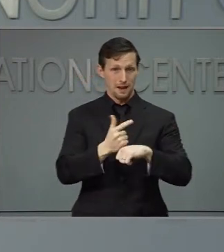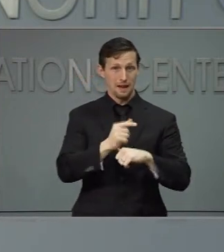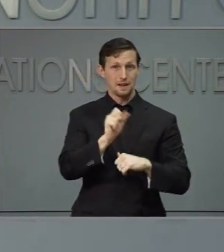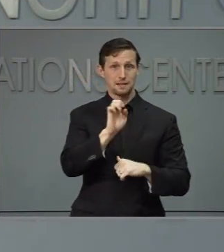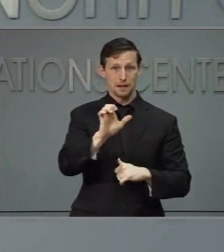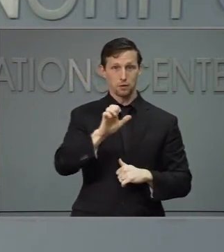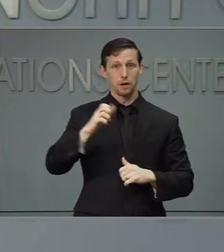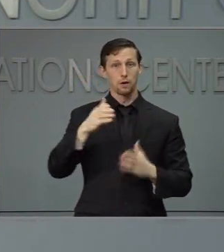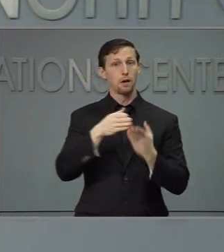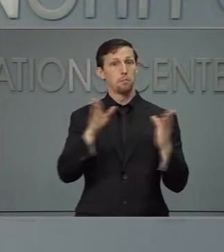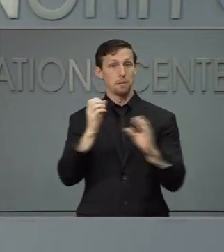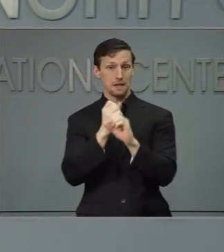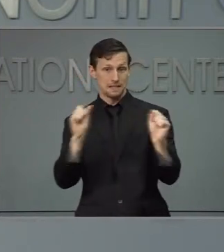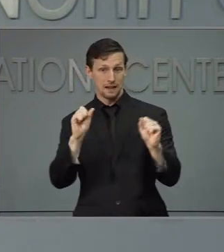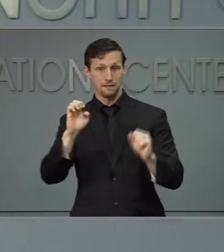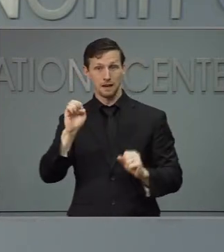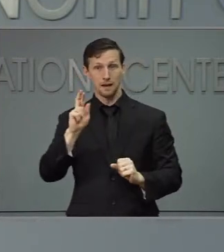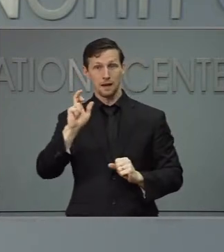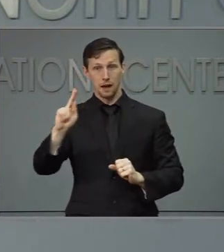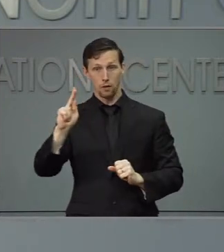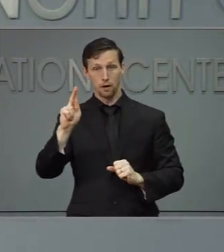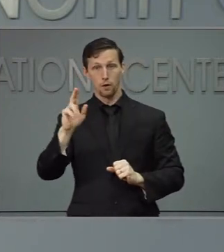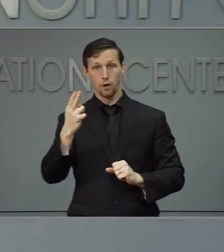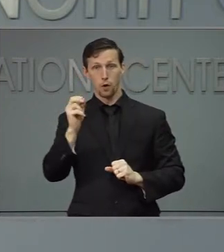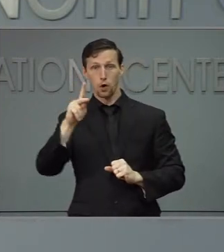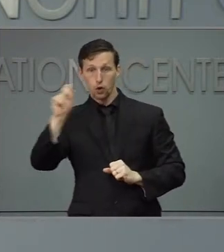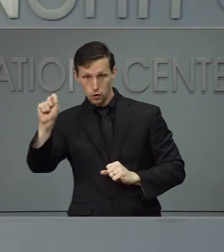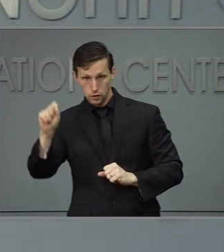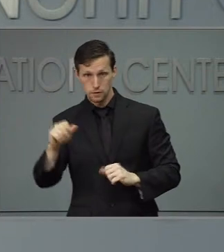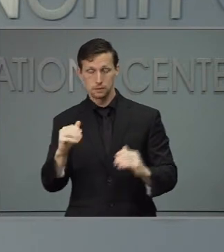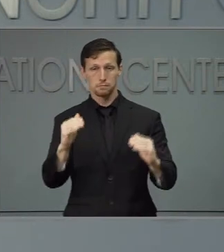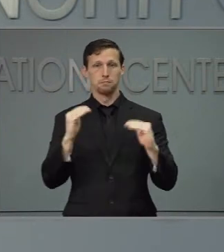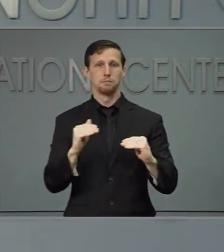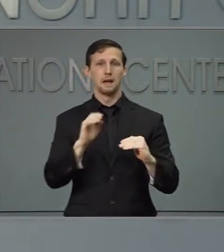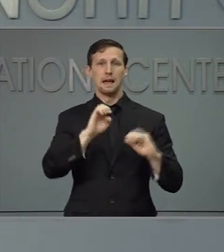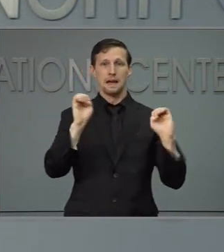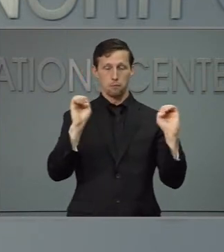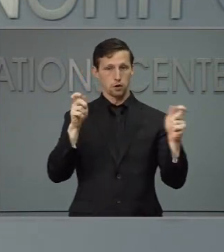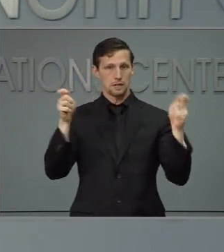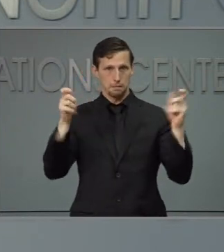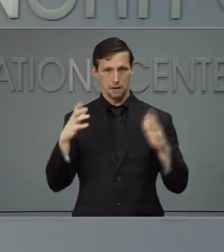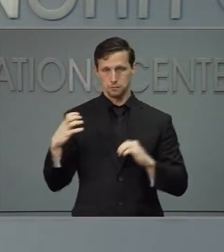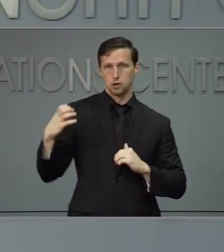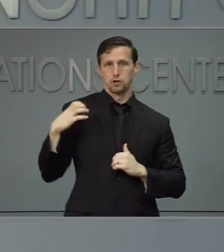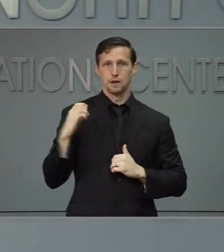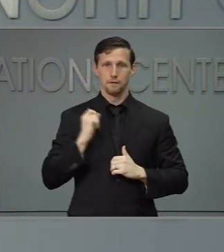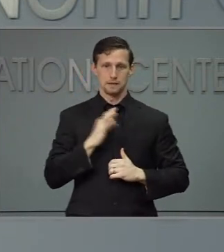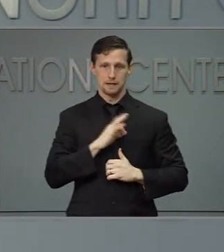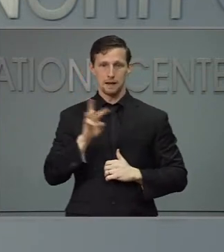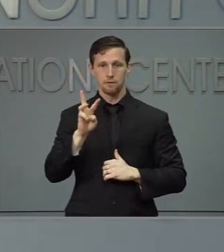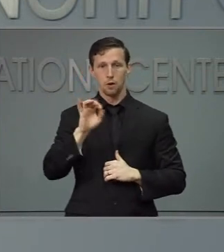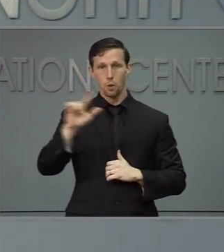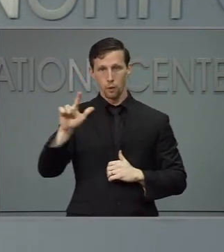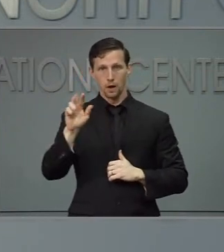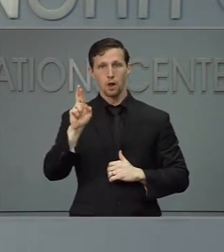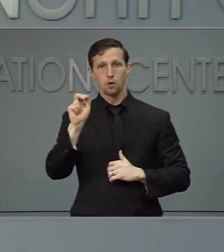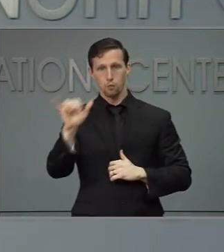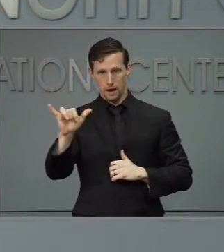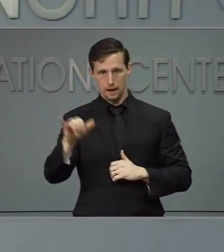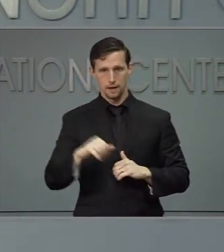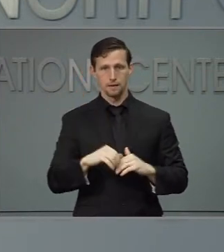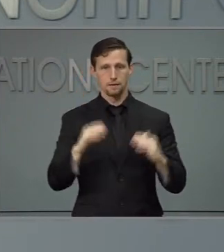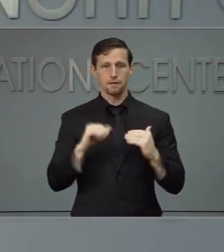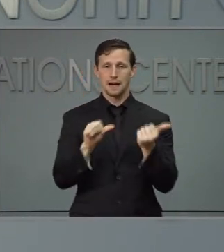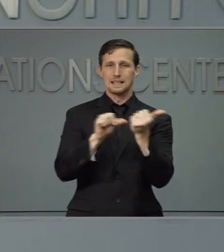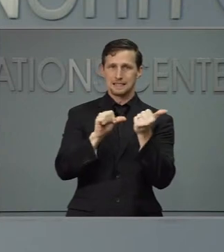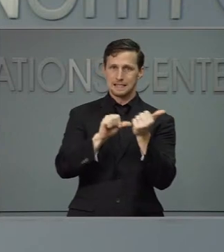Eric Hooks. Department of Emergency Management Chief of Staff, Will Ray. And Prior Gibson, Assistant Secretary